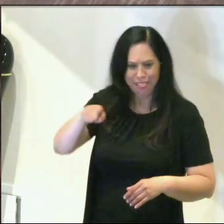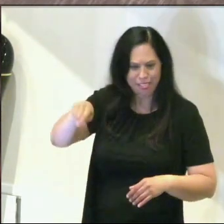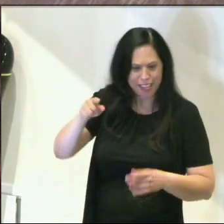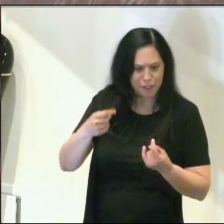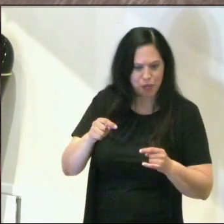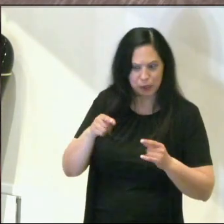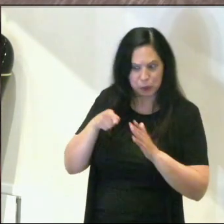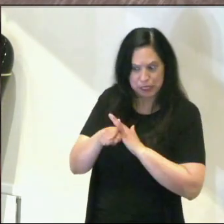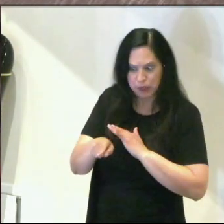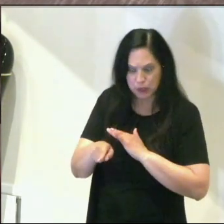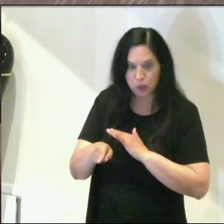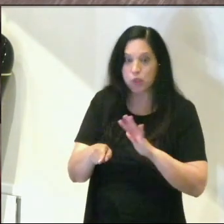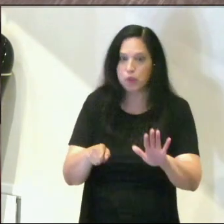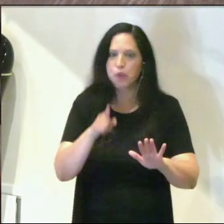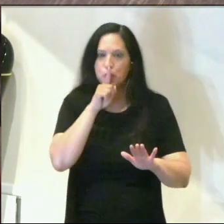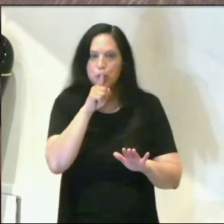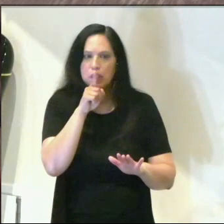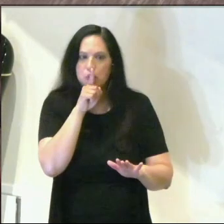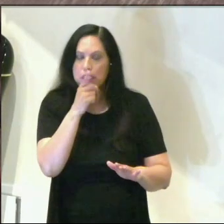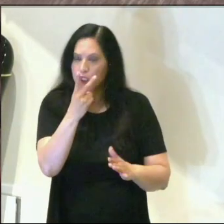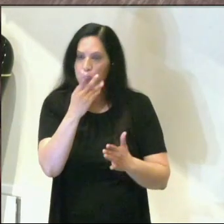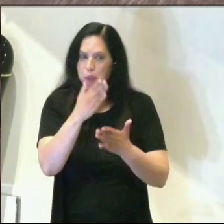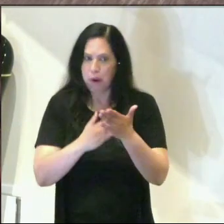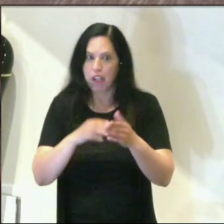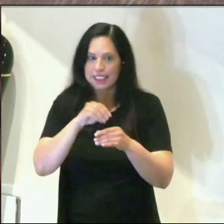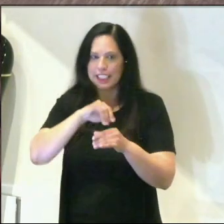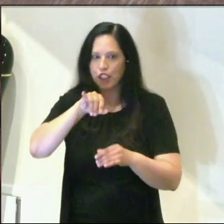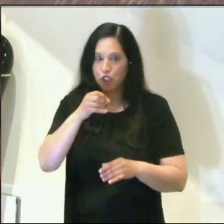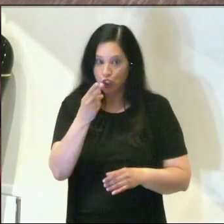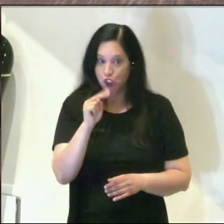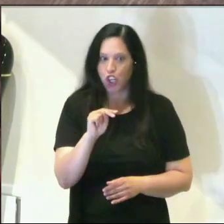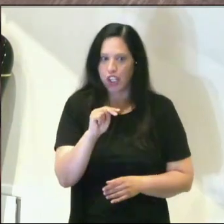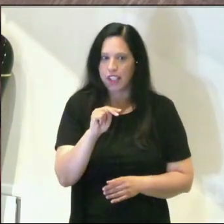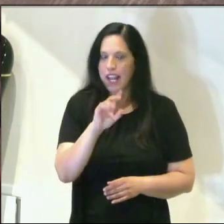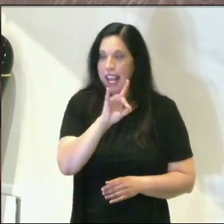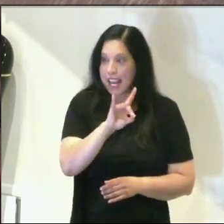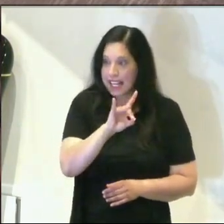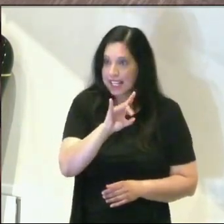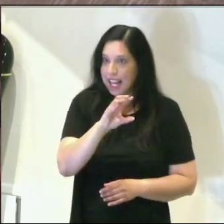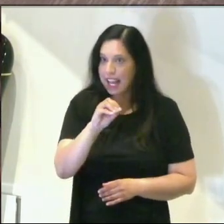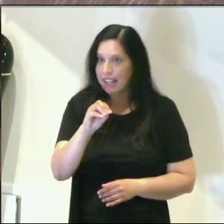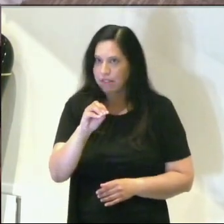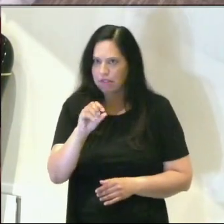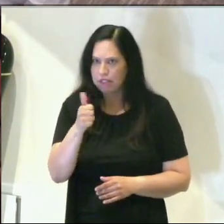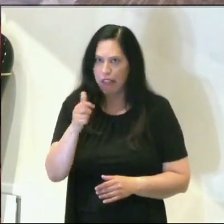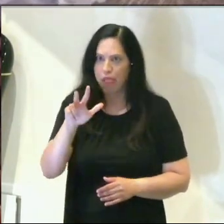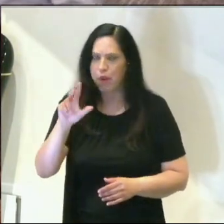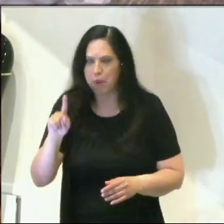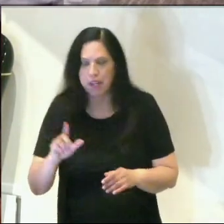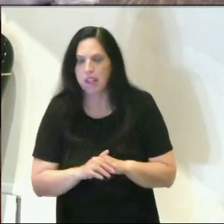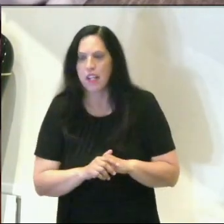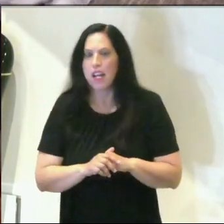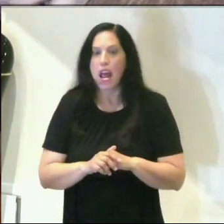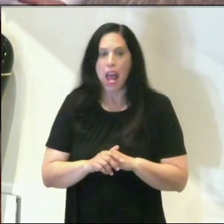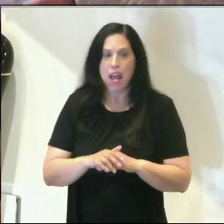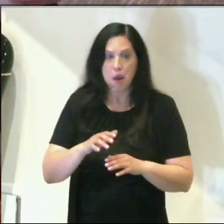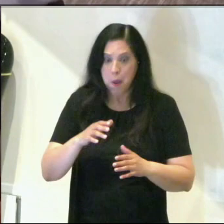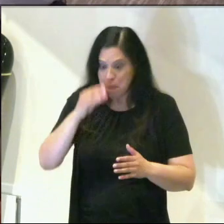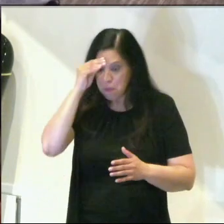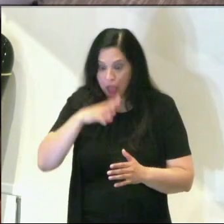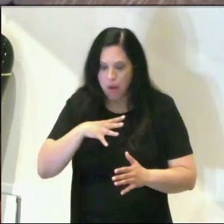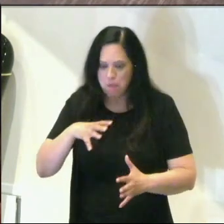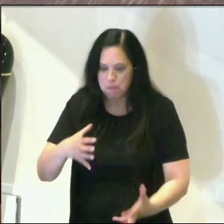there's two sections in John. John 8, 59 and John 10, 31. Two separate accounts where it says, guys, we're picking up rocks to stone him.